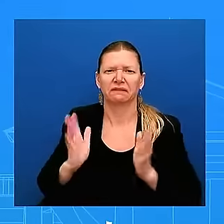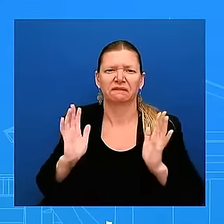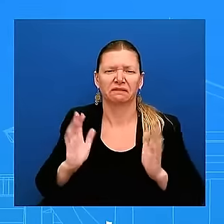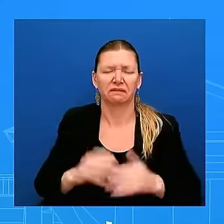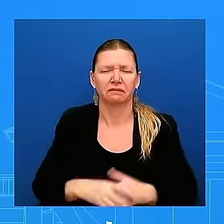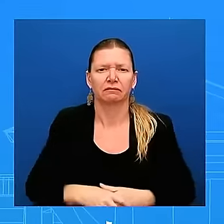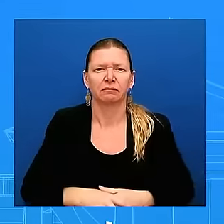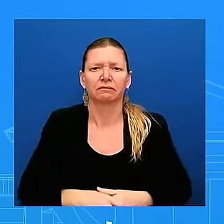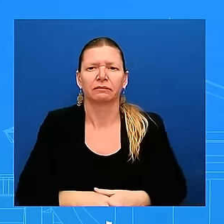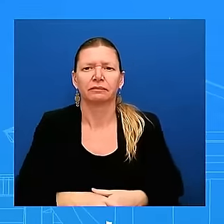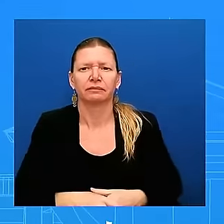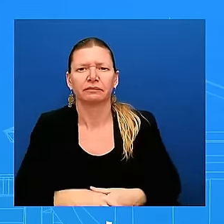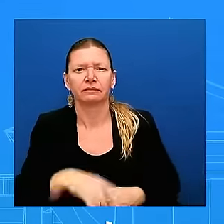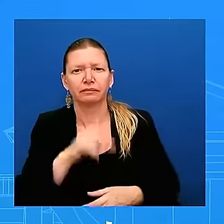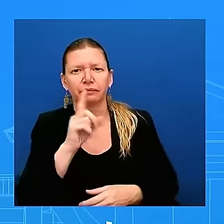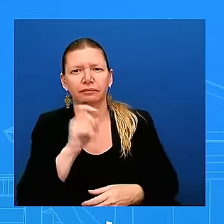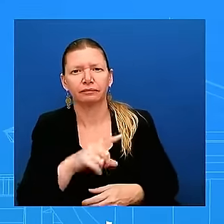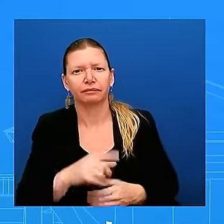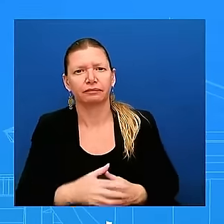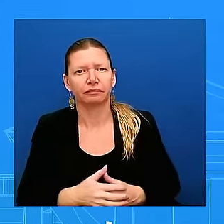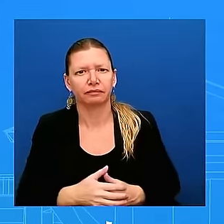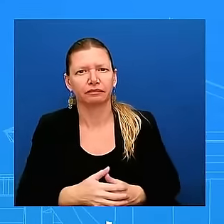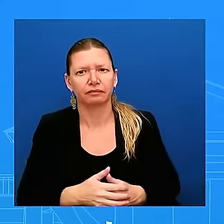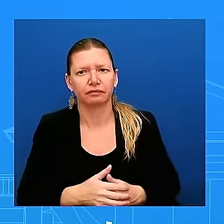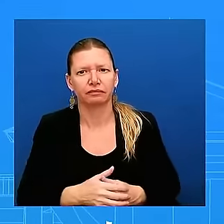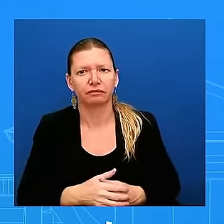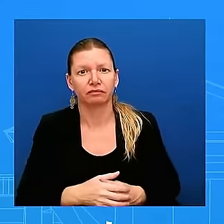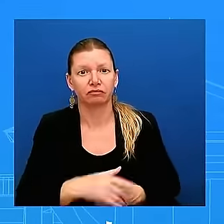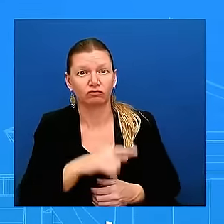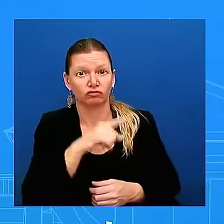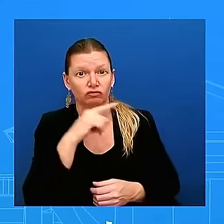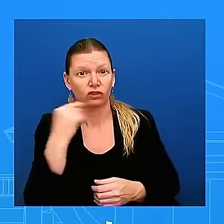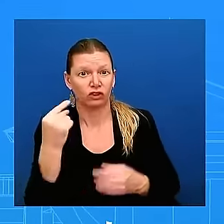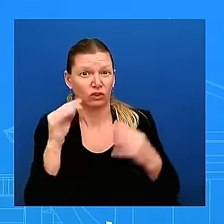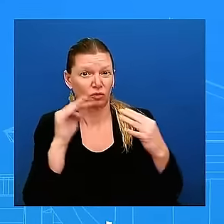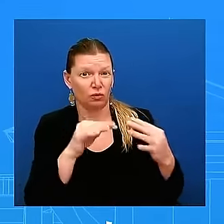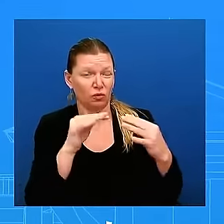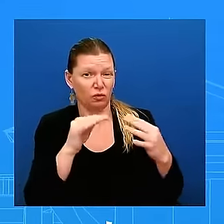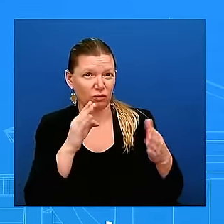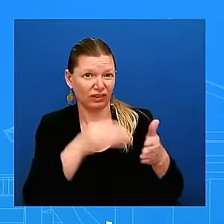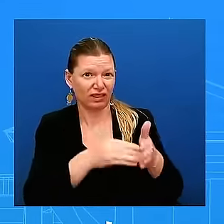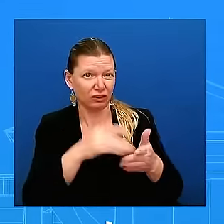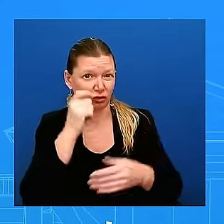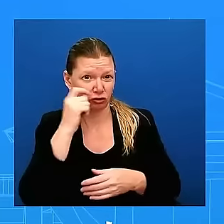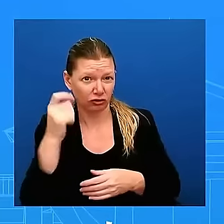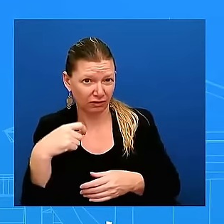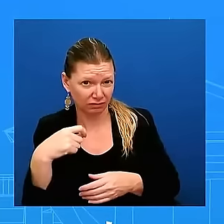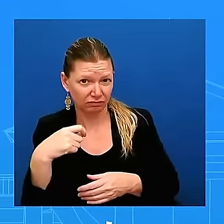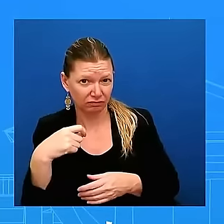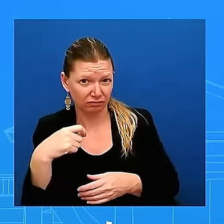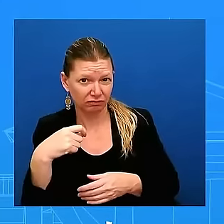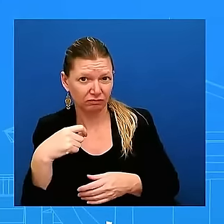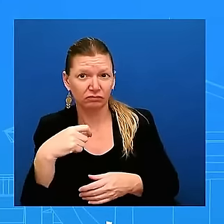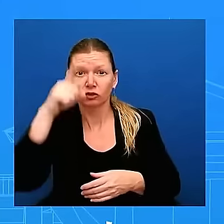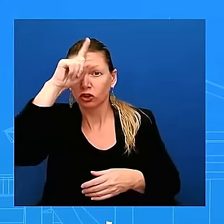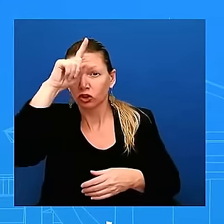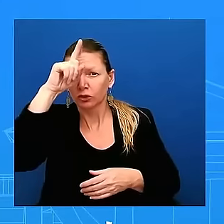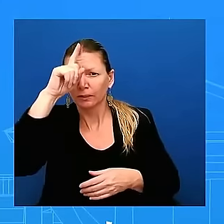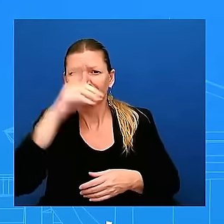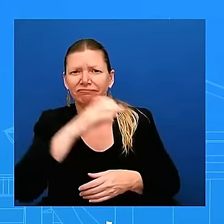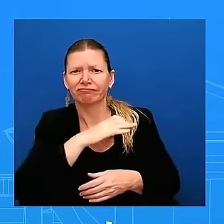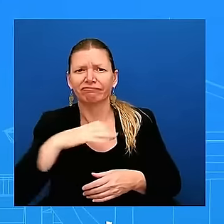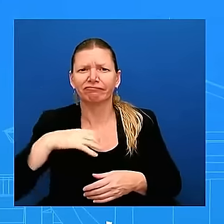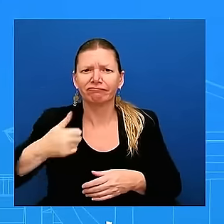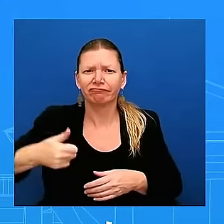of uh russia's war against ukraine the german chancellor said last week that that talks needed to speed up and that at the next